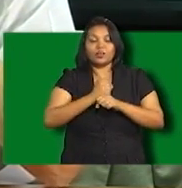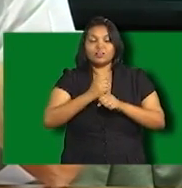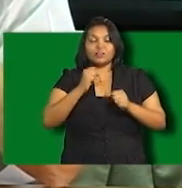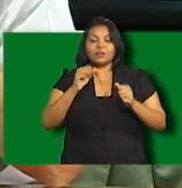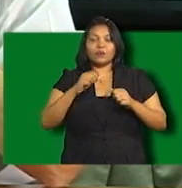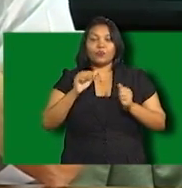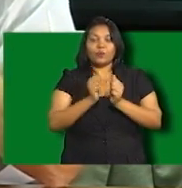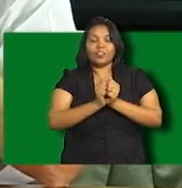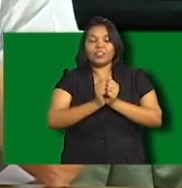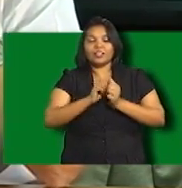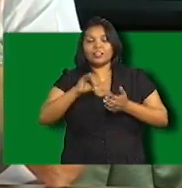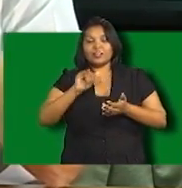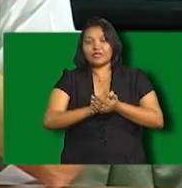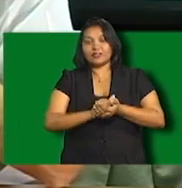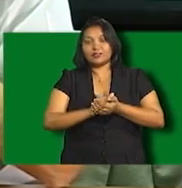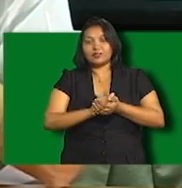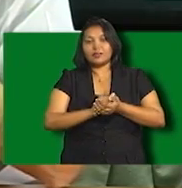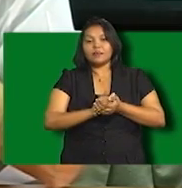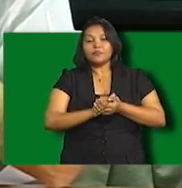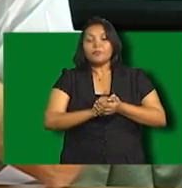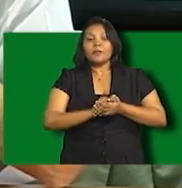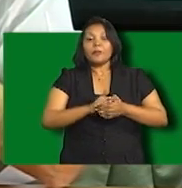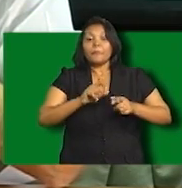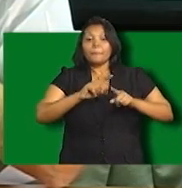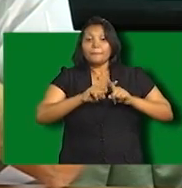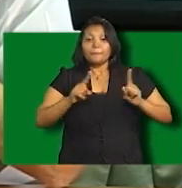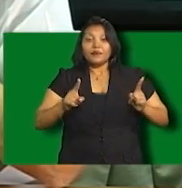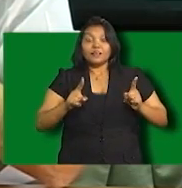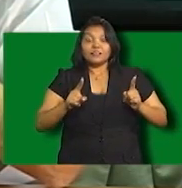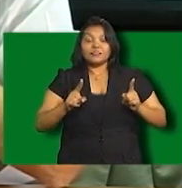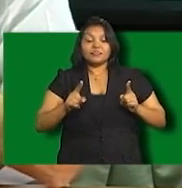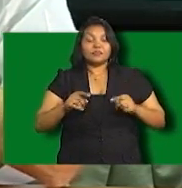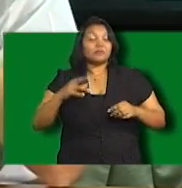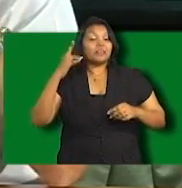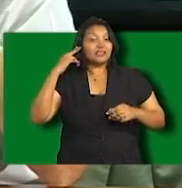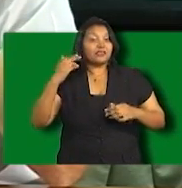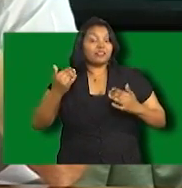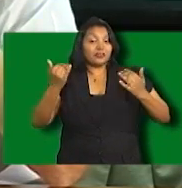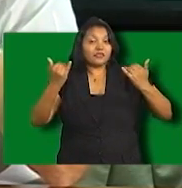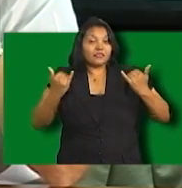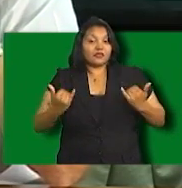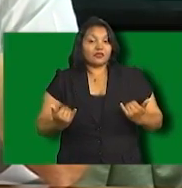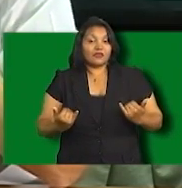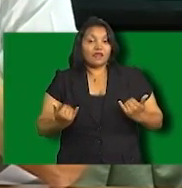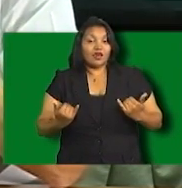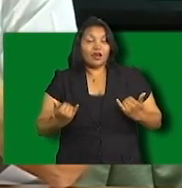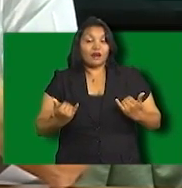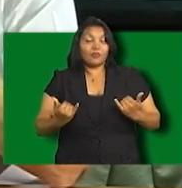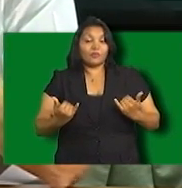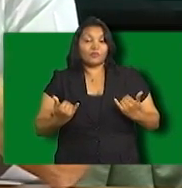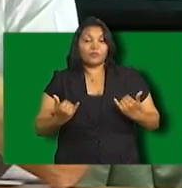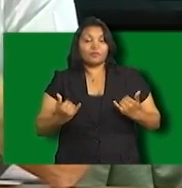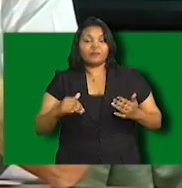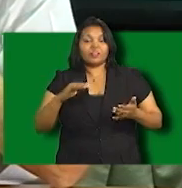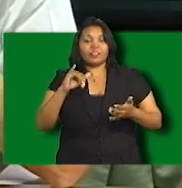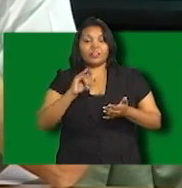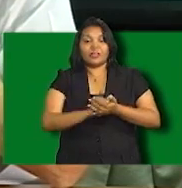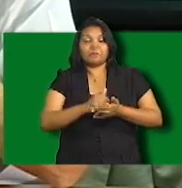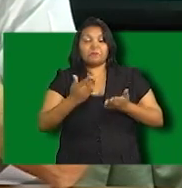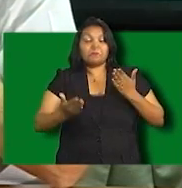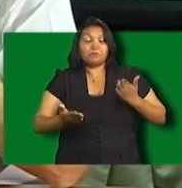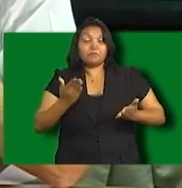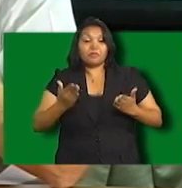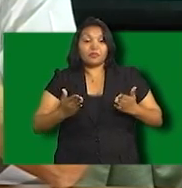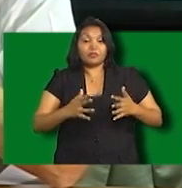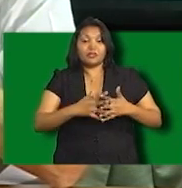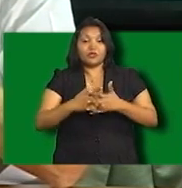format, which still uses vestigial sidebanding version, that was one of the options that went for an ATSC system. And I